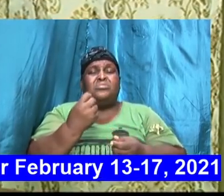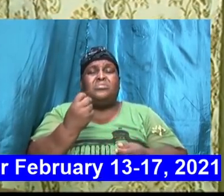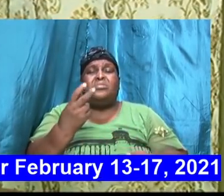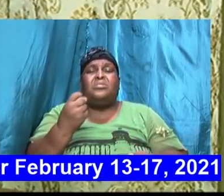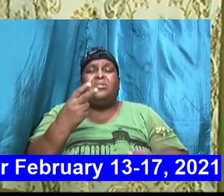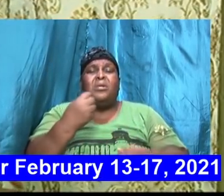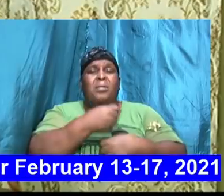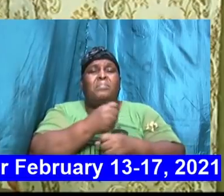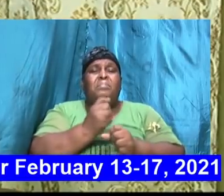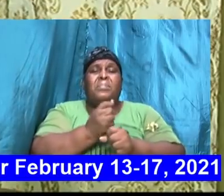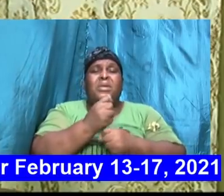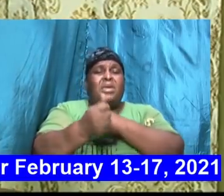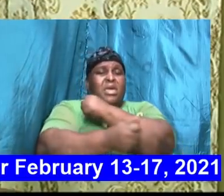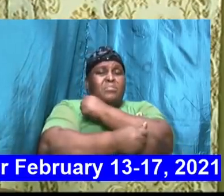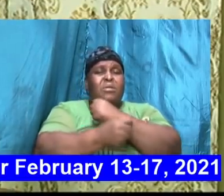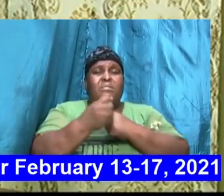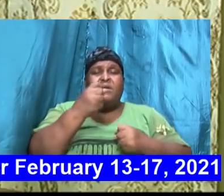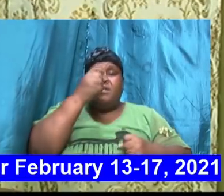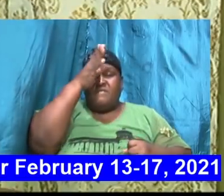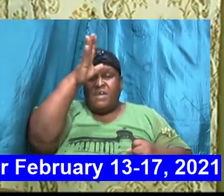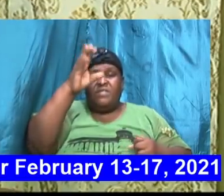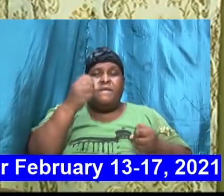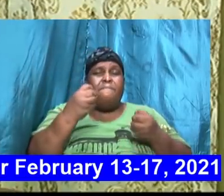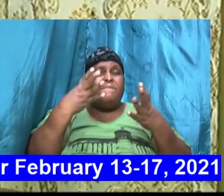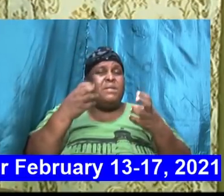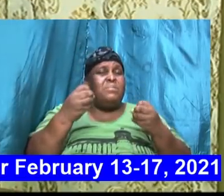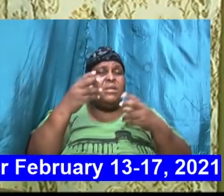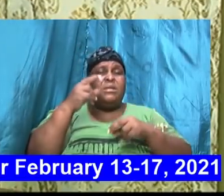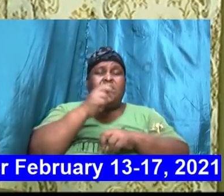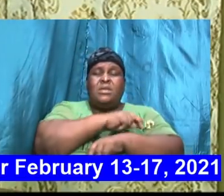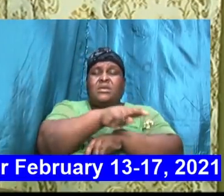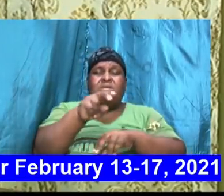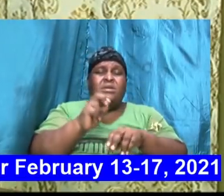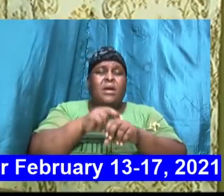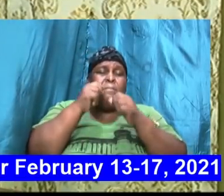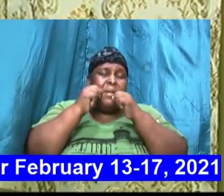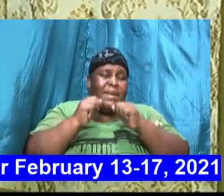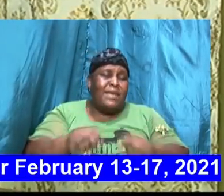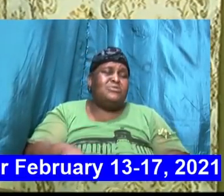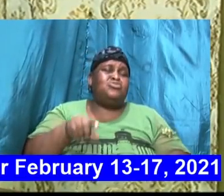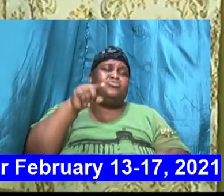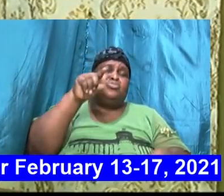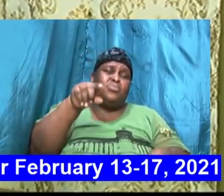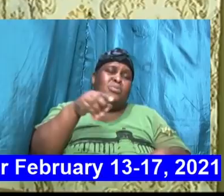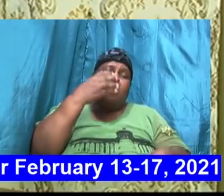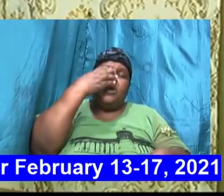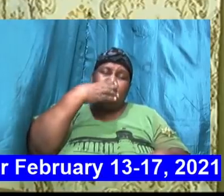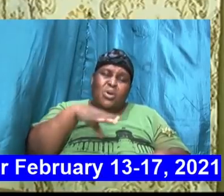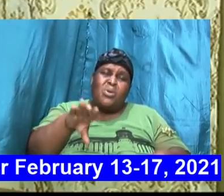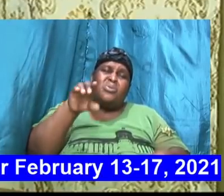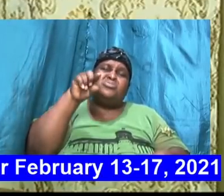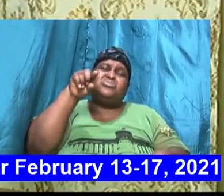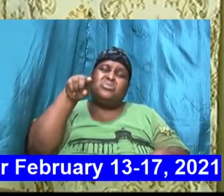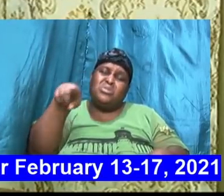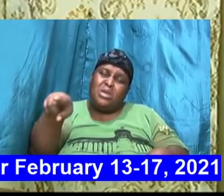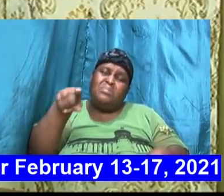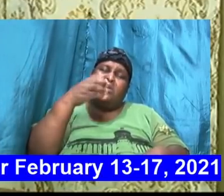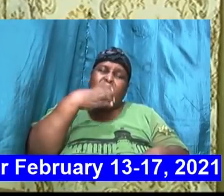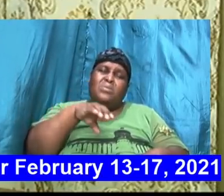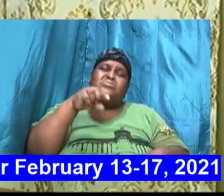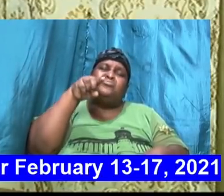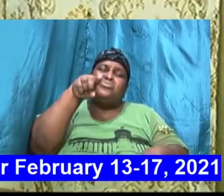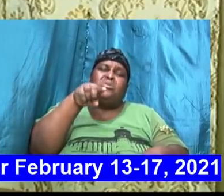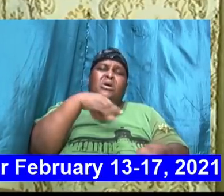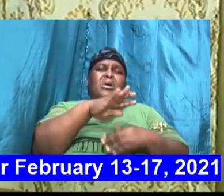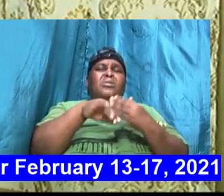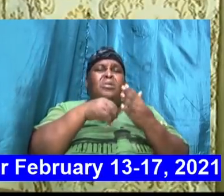make you the father of many nations I'm going to bless you I'm going to curse them that curse you and in thee shall